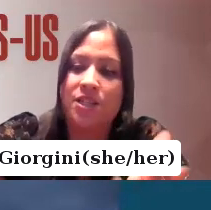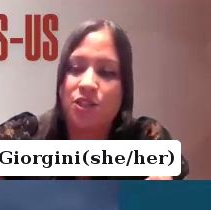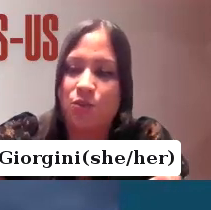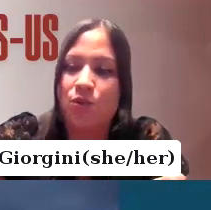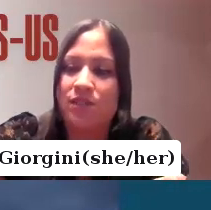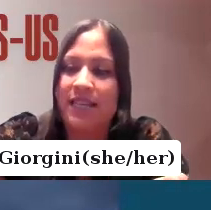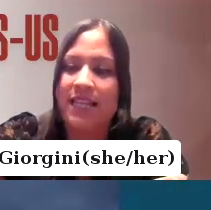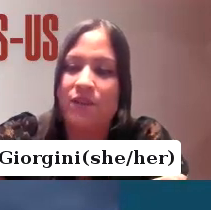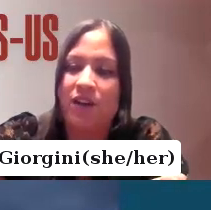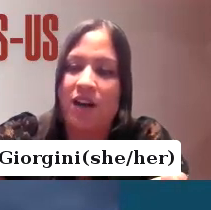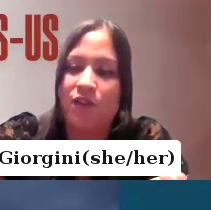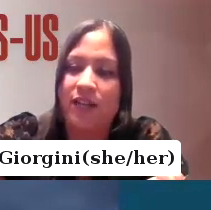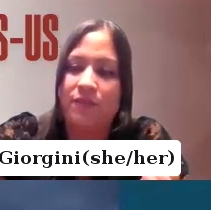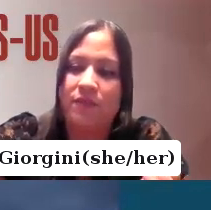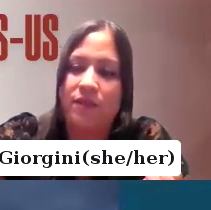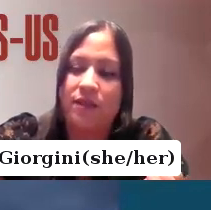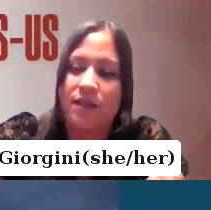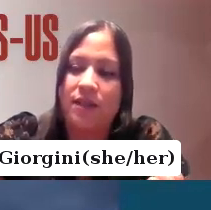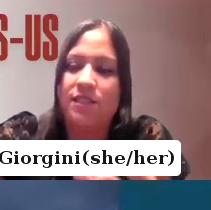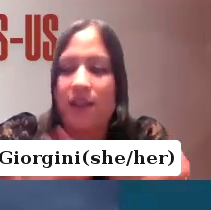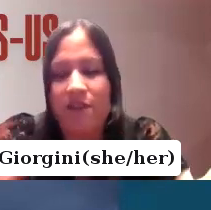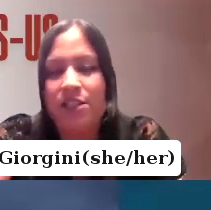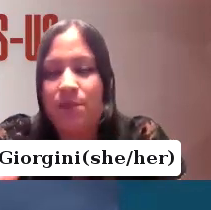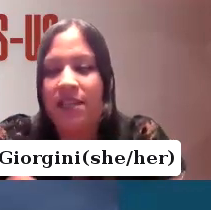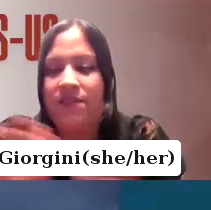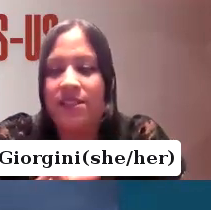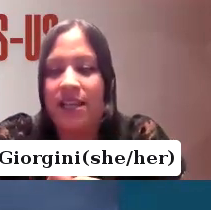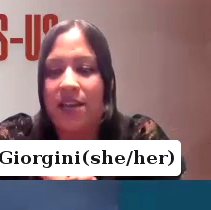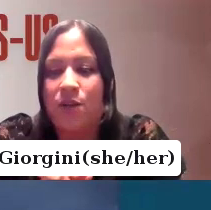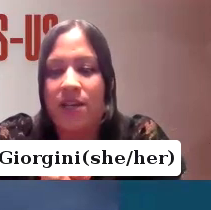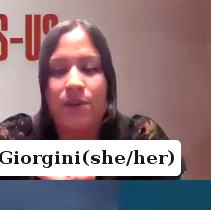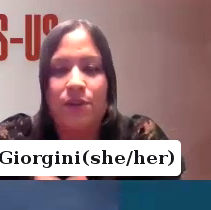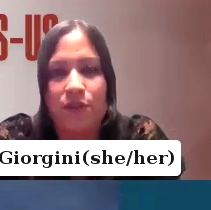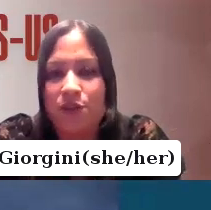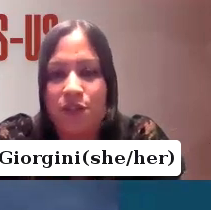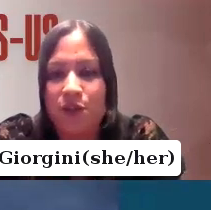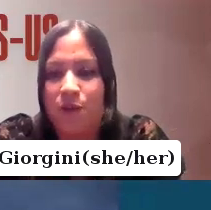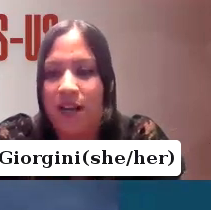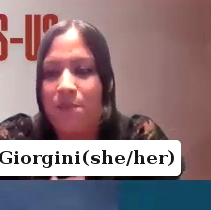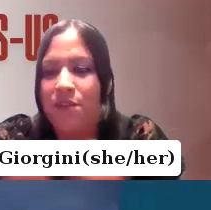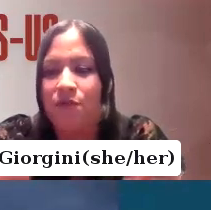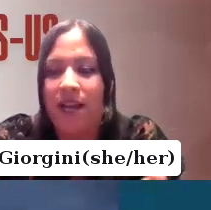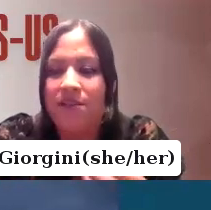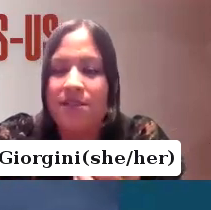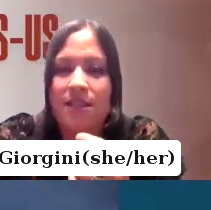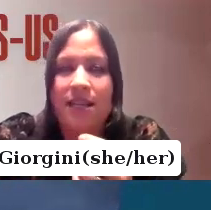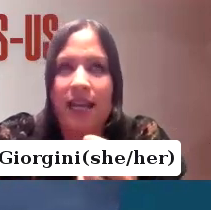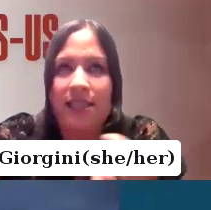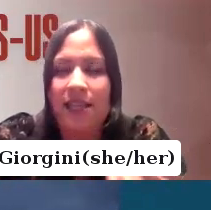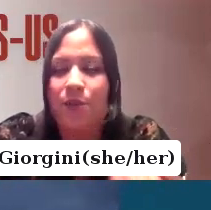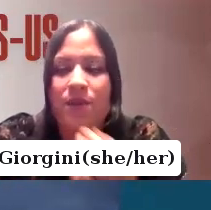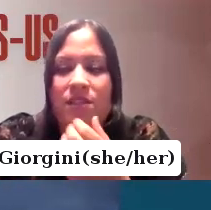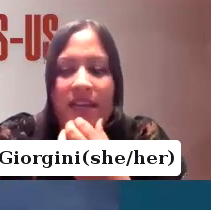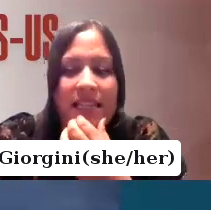guide us towards healing and recovery so i i really do believe that together we can build a future where empathy reigns